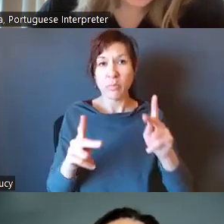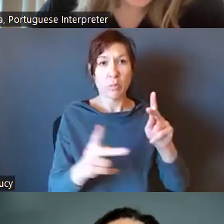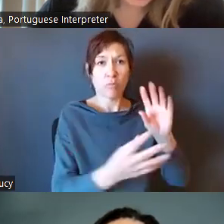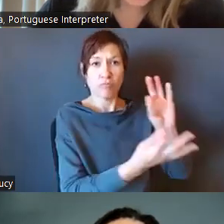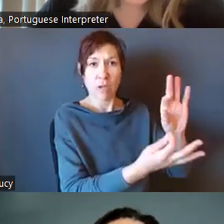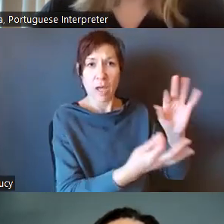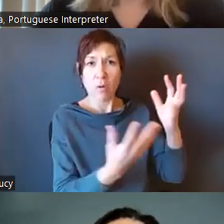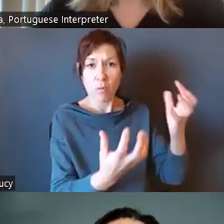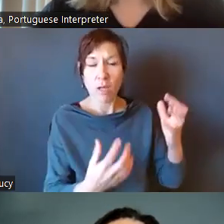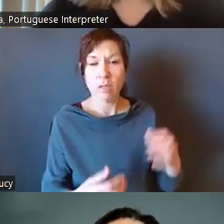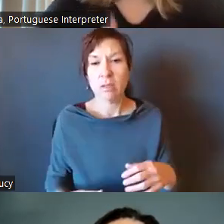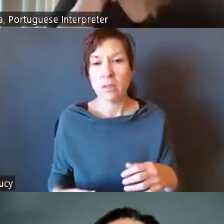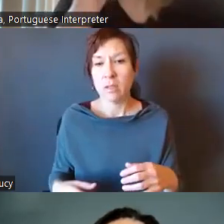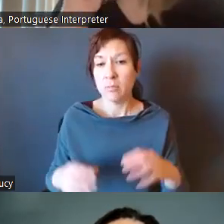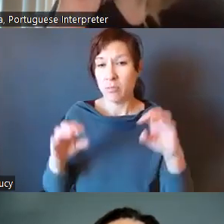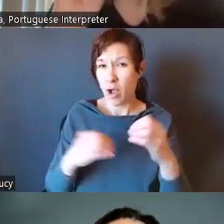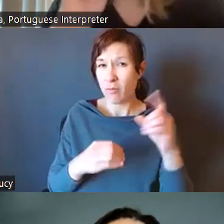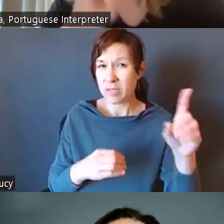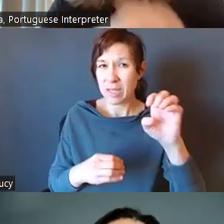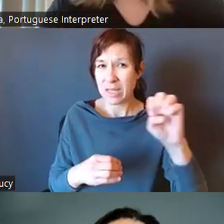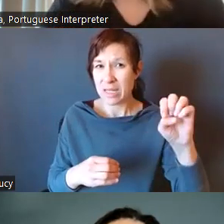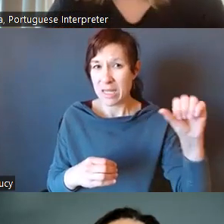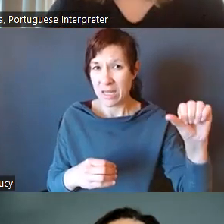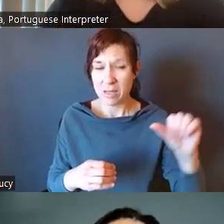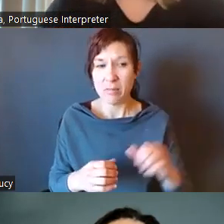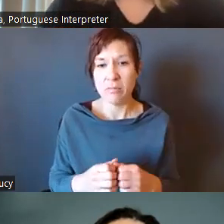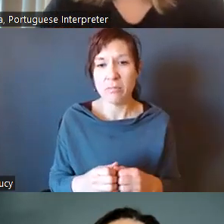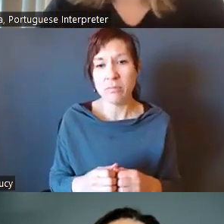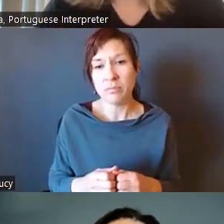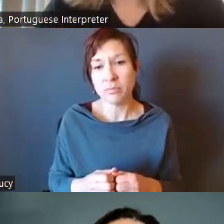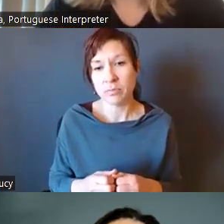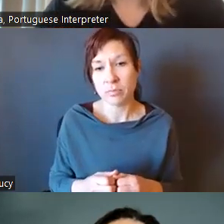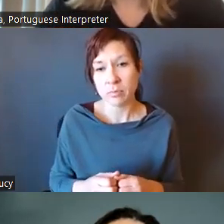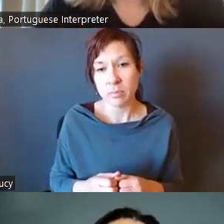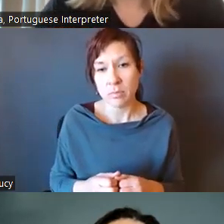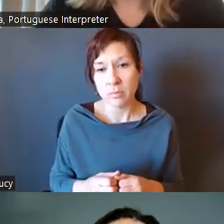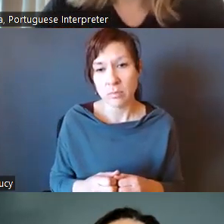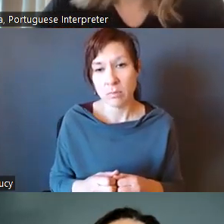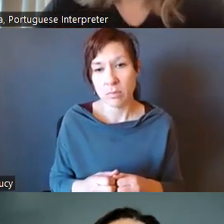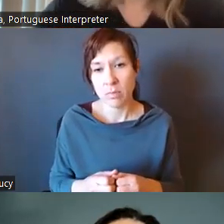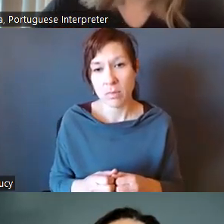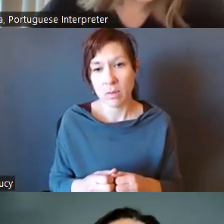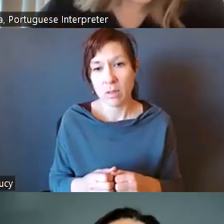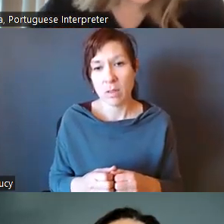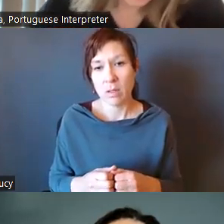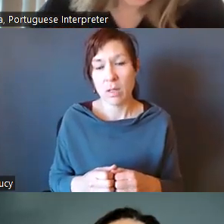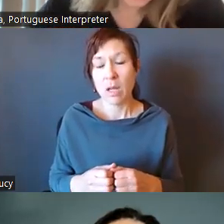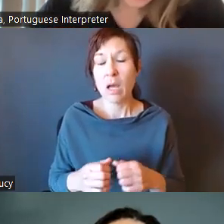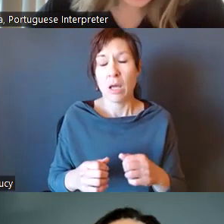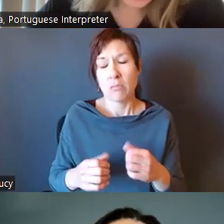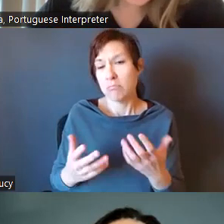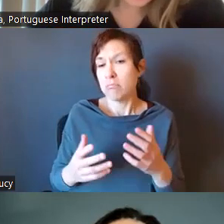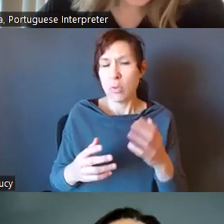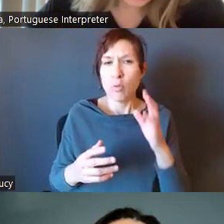I don't, you know, we will have the benefit of the public viewpoint directly from those comments. And